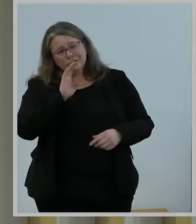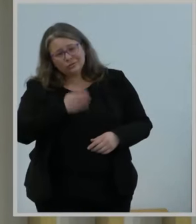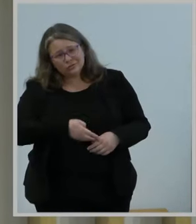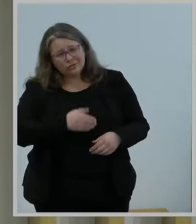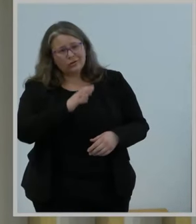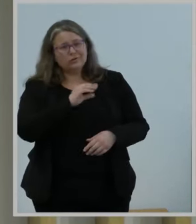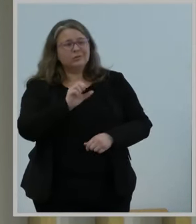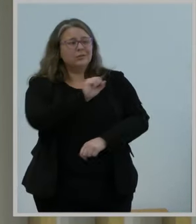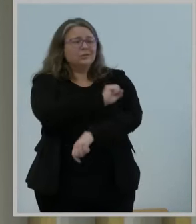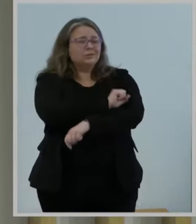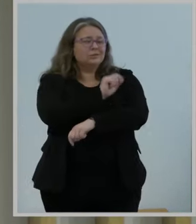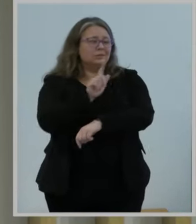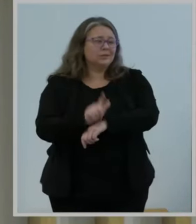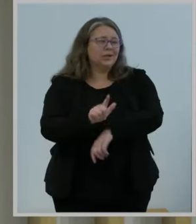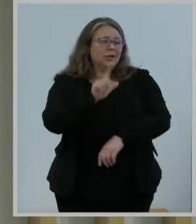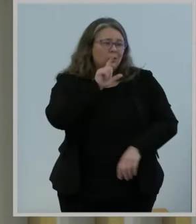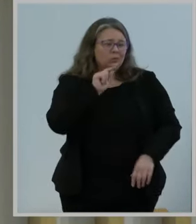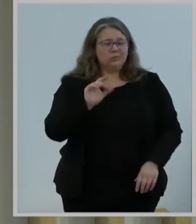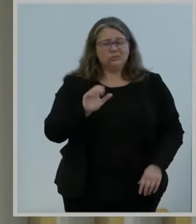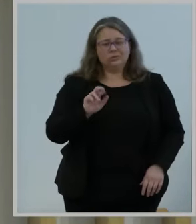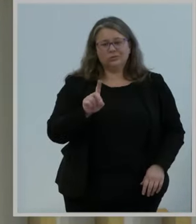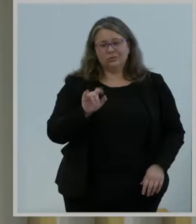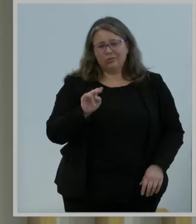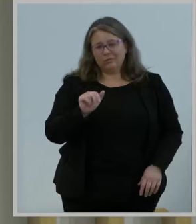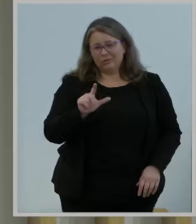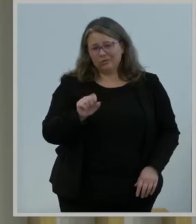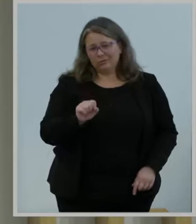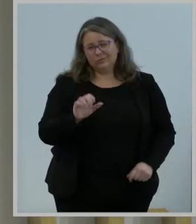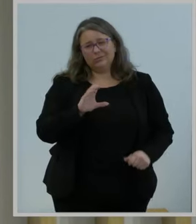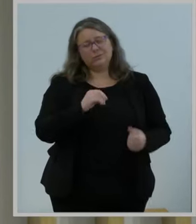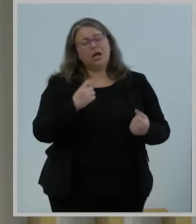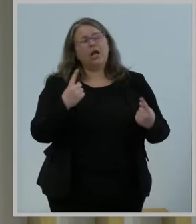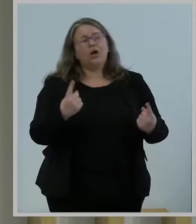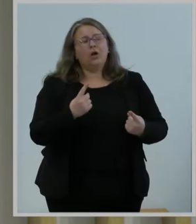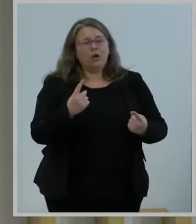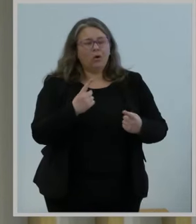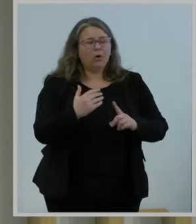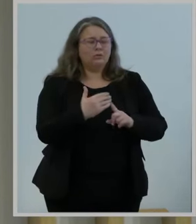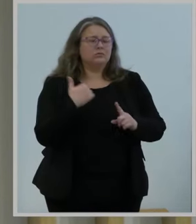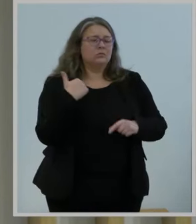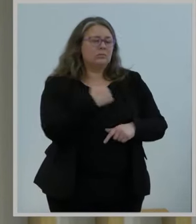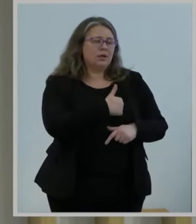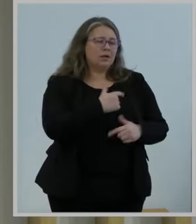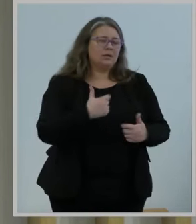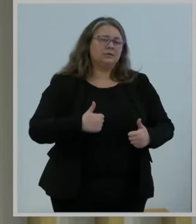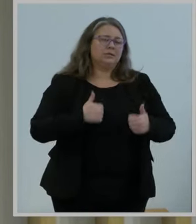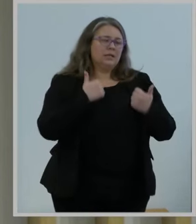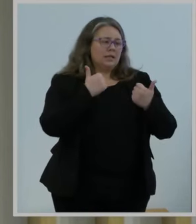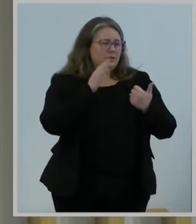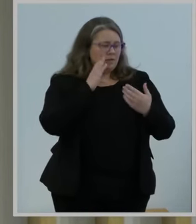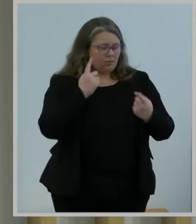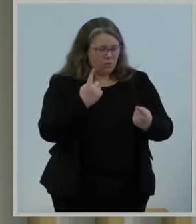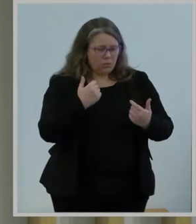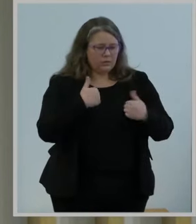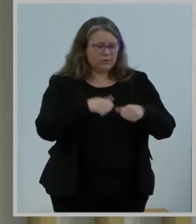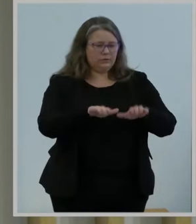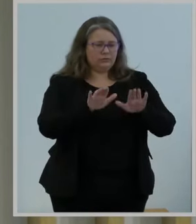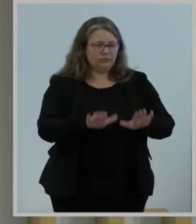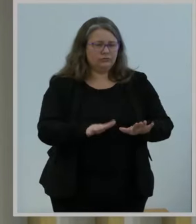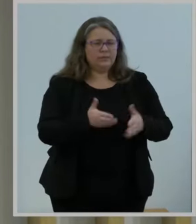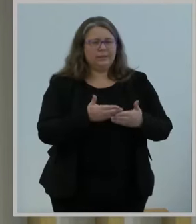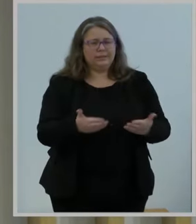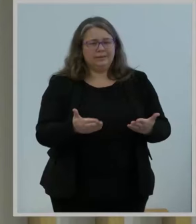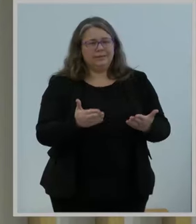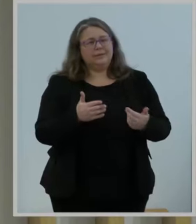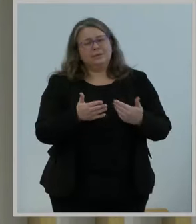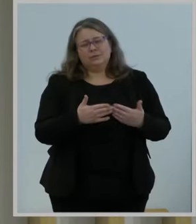us that life can hold great things, even in the face of challenges. And he will continue to inspire us as long as we hold